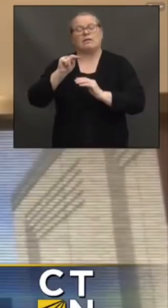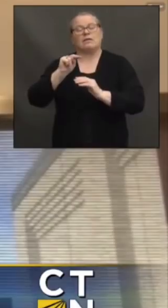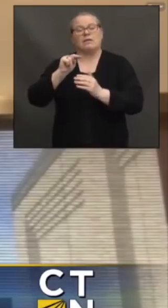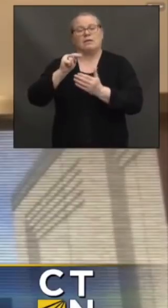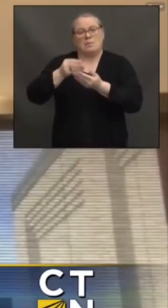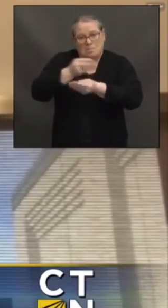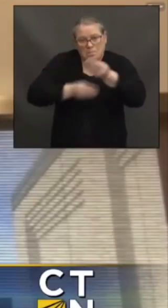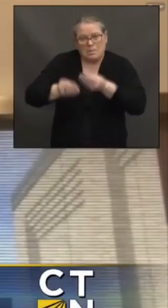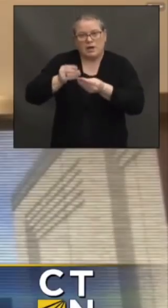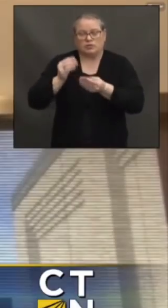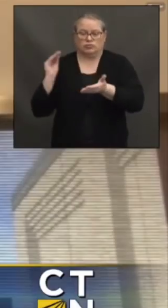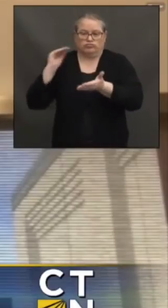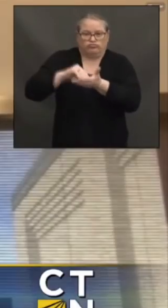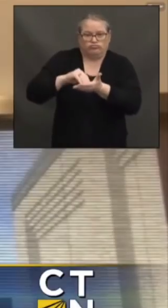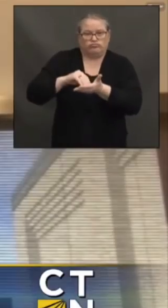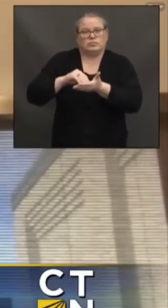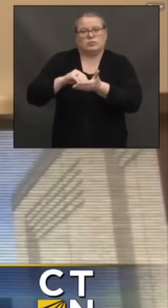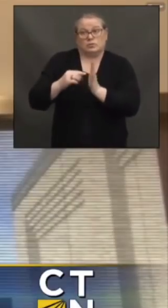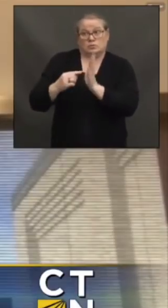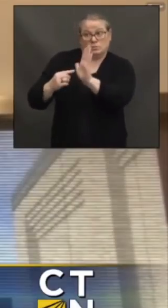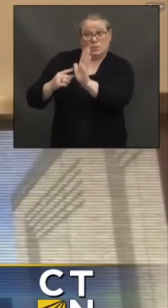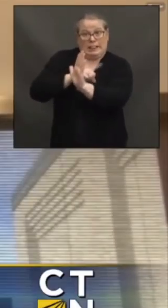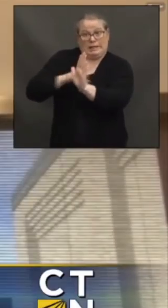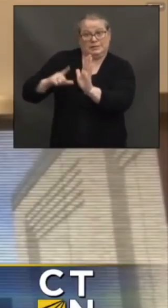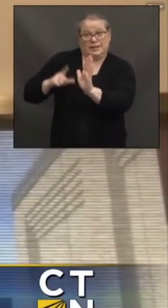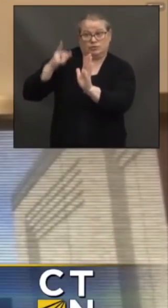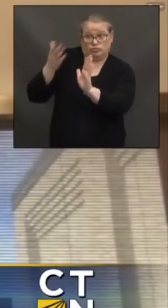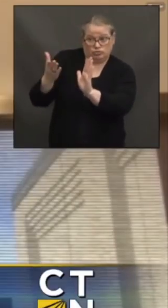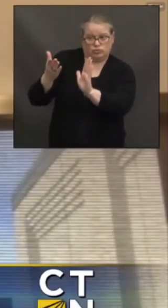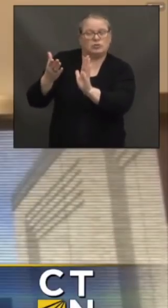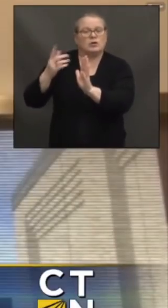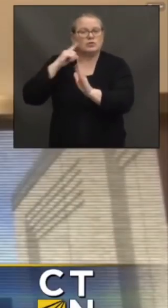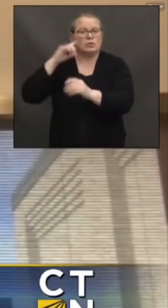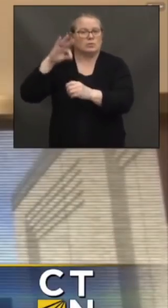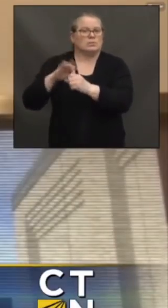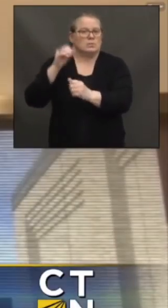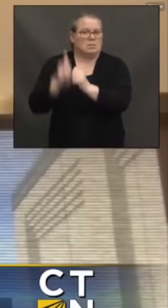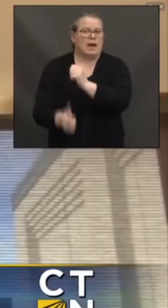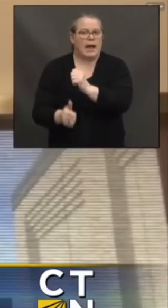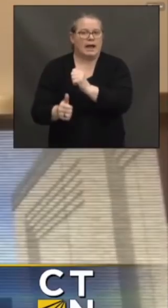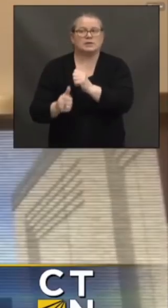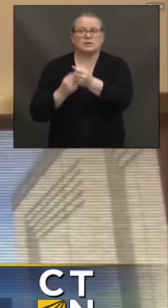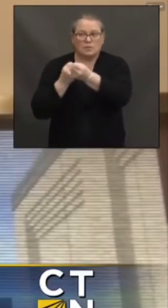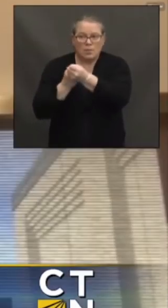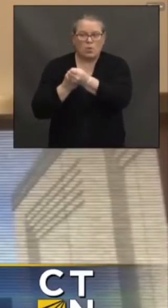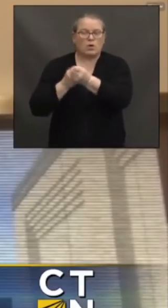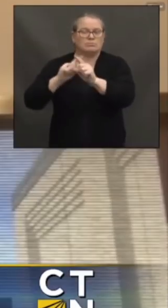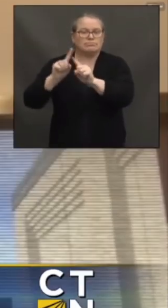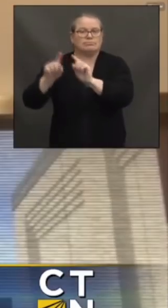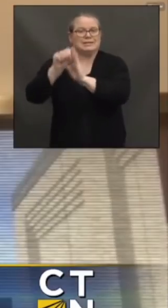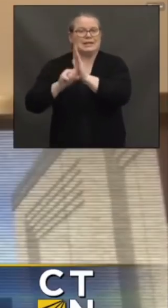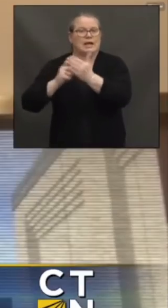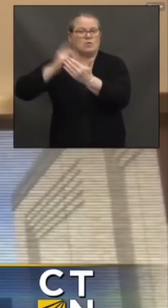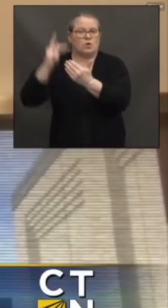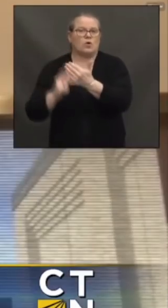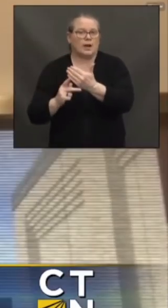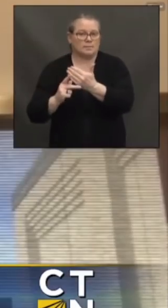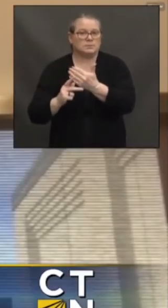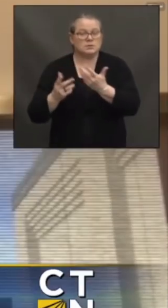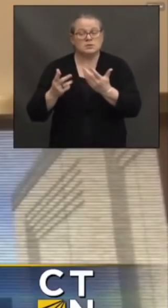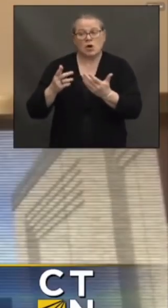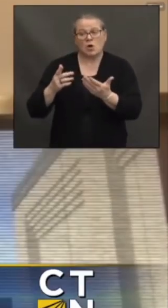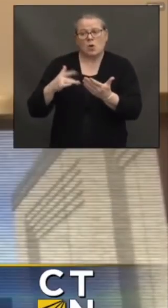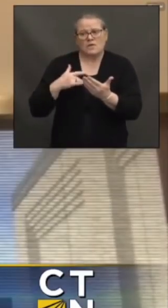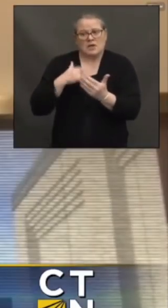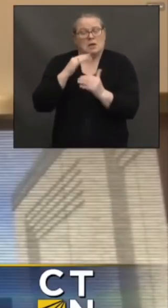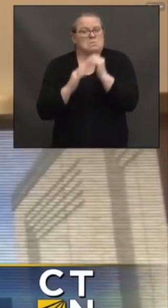programs as well as to allow for additional investments that the governor and the legislature feel are necessary. So we're